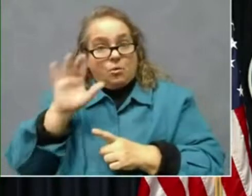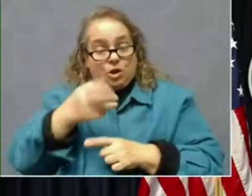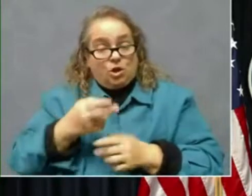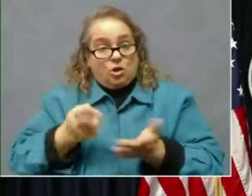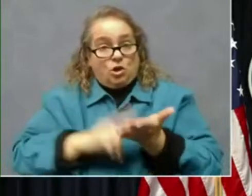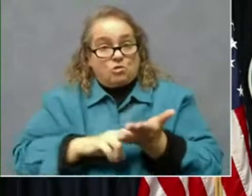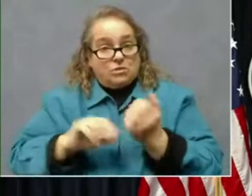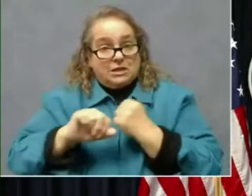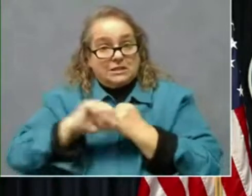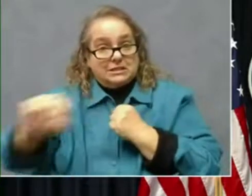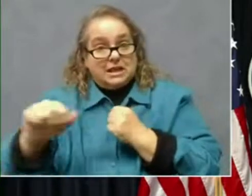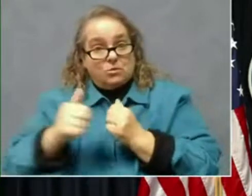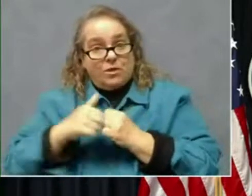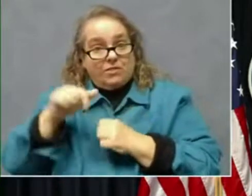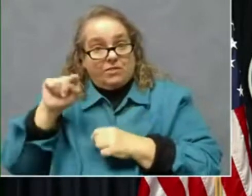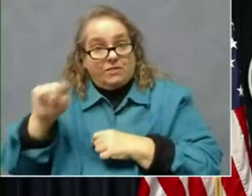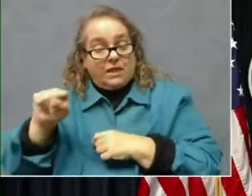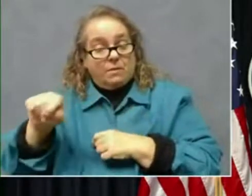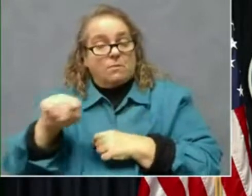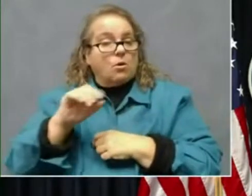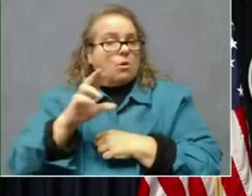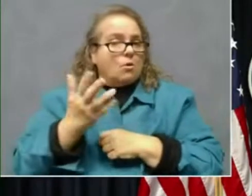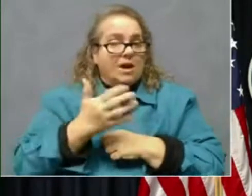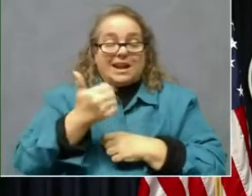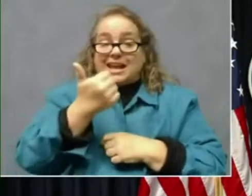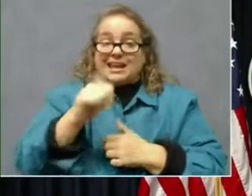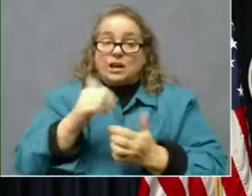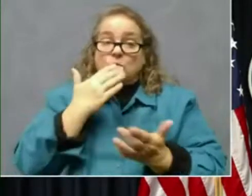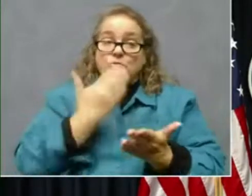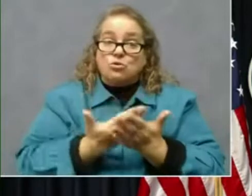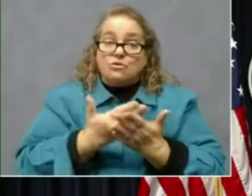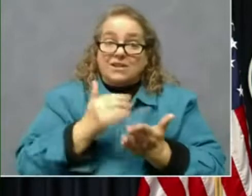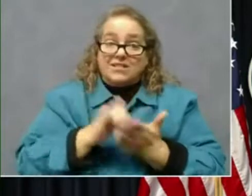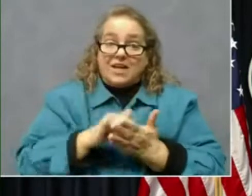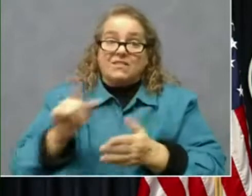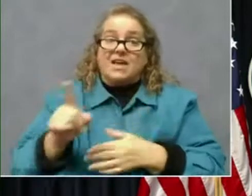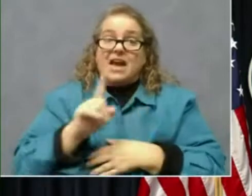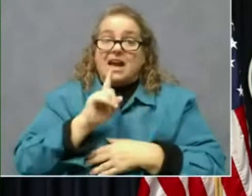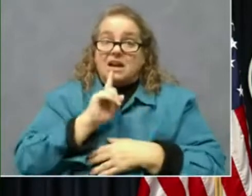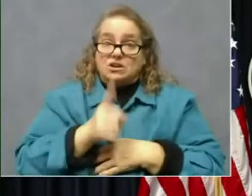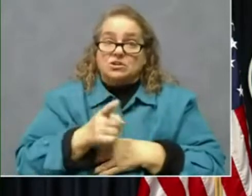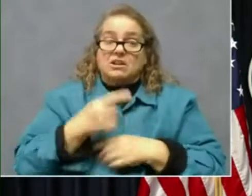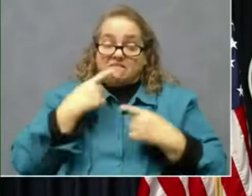And is there any proof that they're actually being effective?